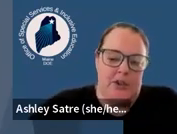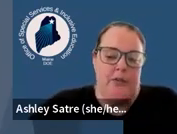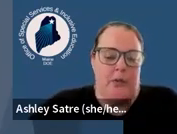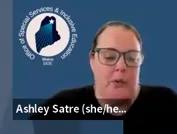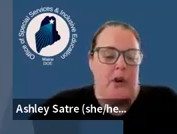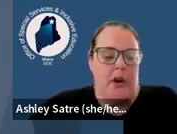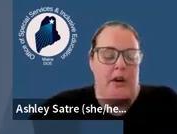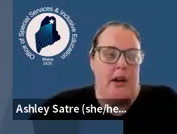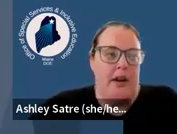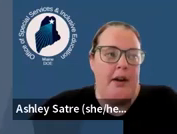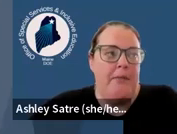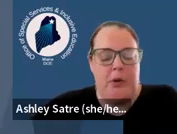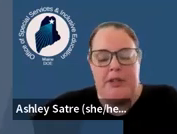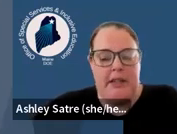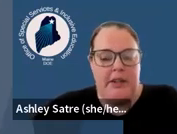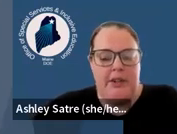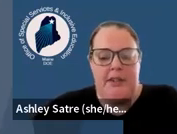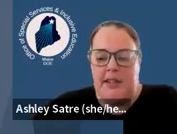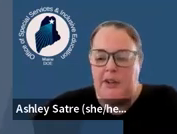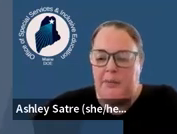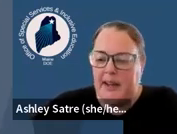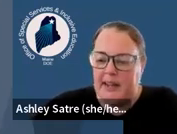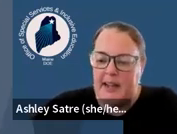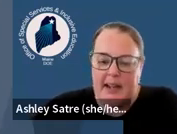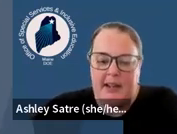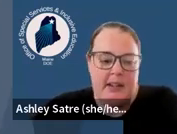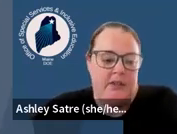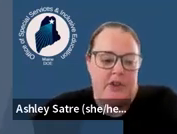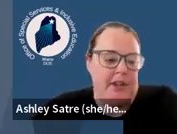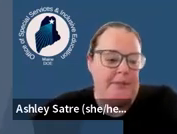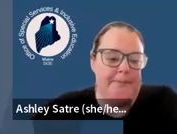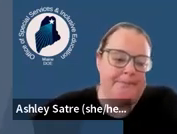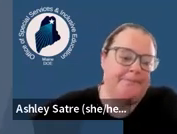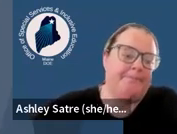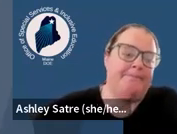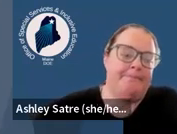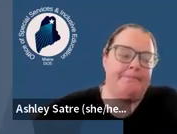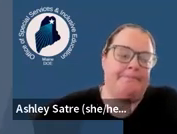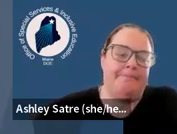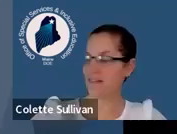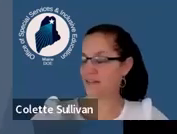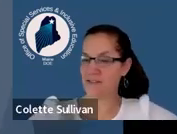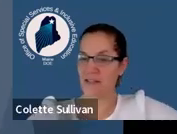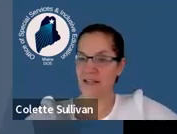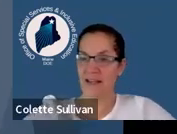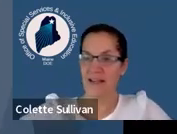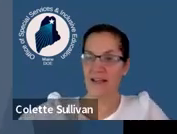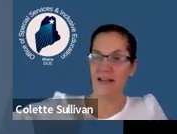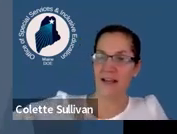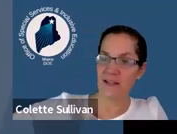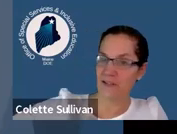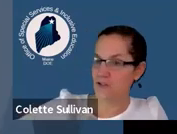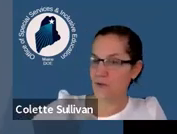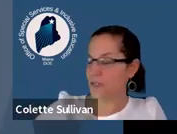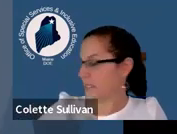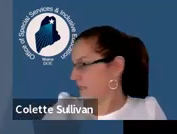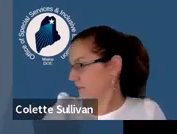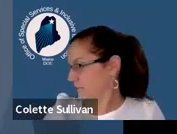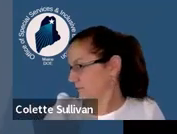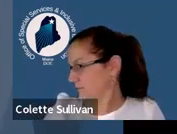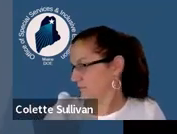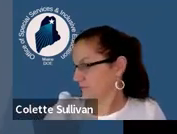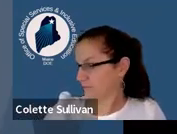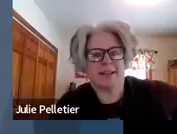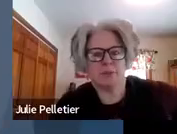special ed teacher for 14 years here in Maine and in Virginia. Thanks, Ashley. And Julie.